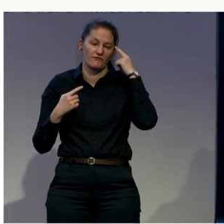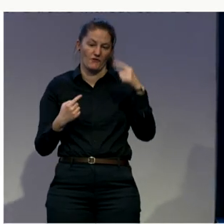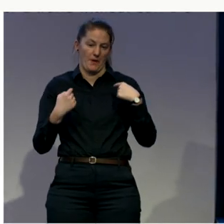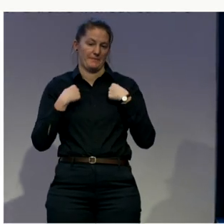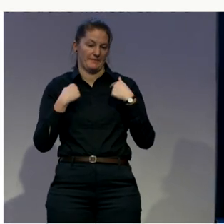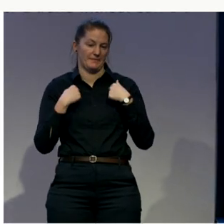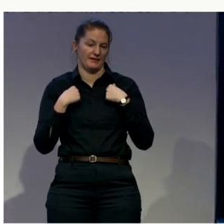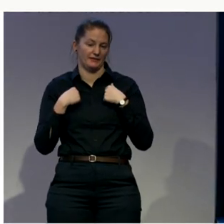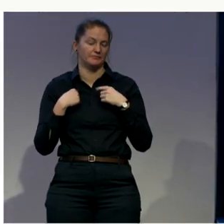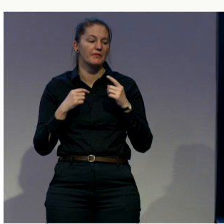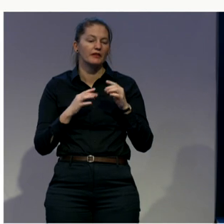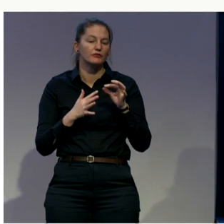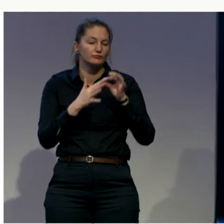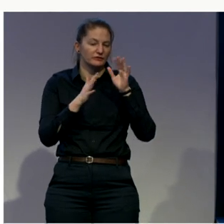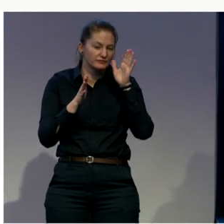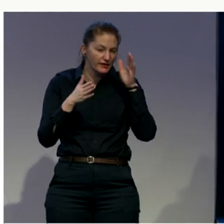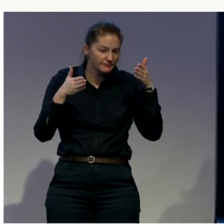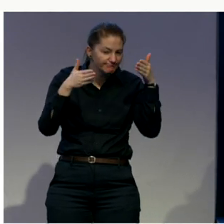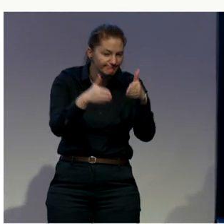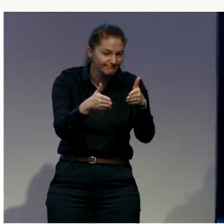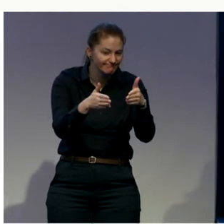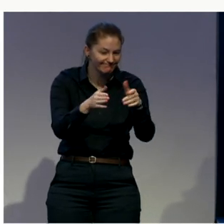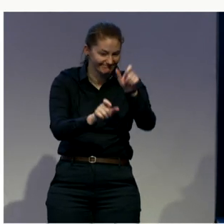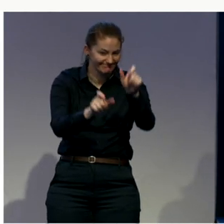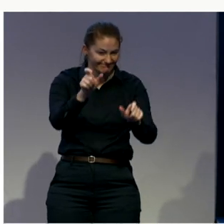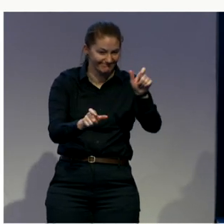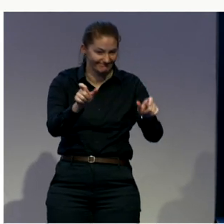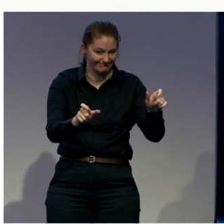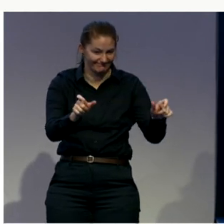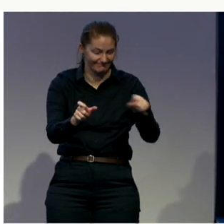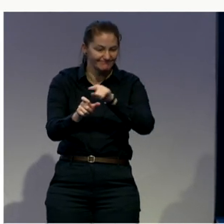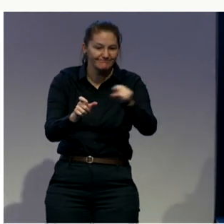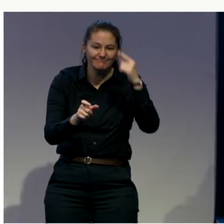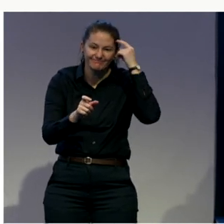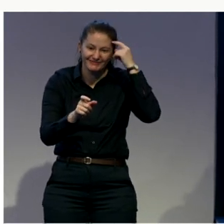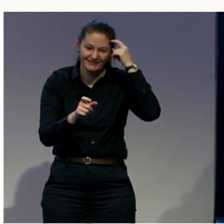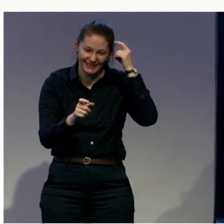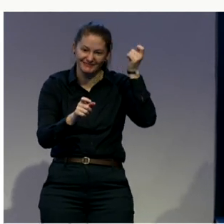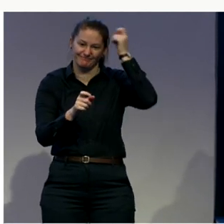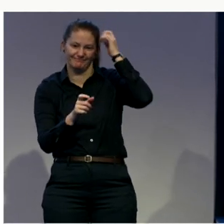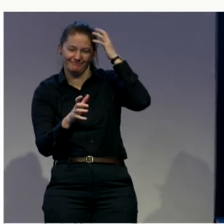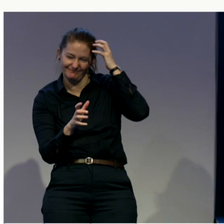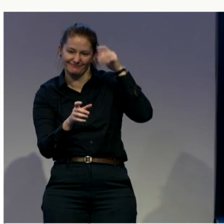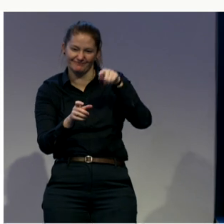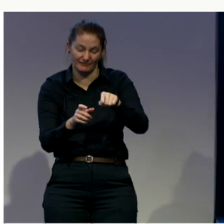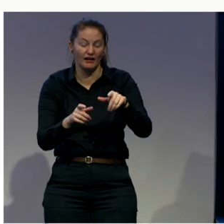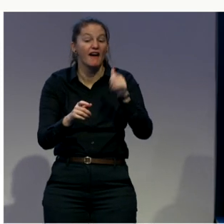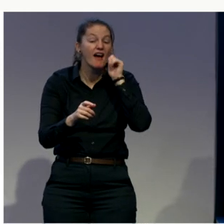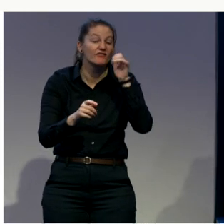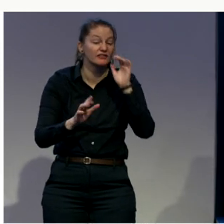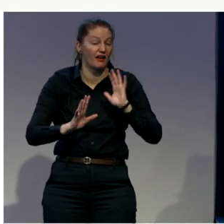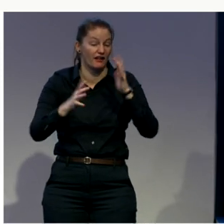brain injury, that it's discrimination in their daily lives, and the most important thing is to raise